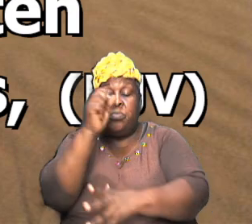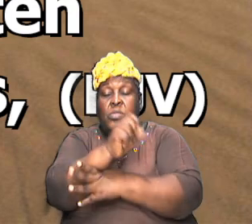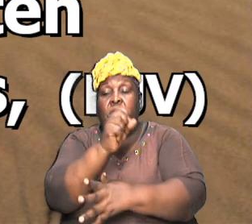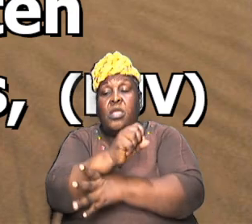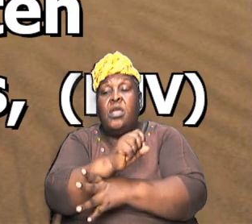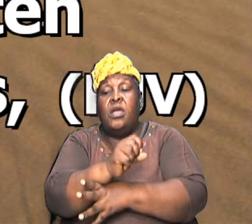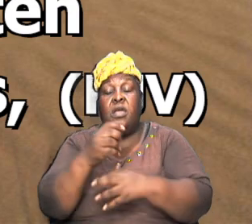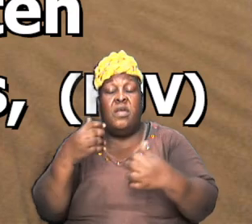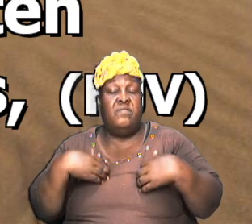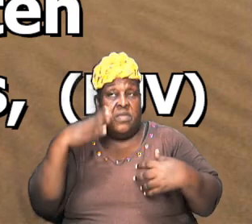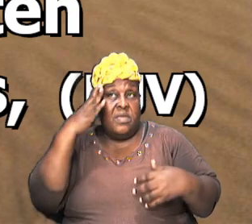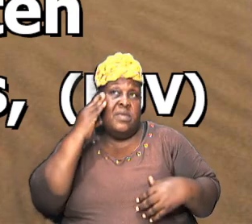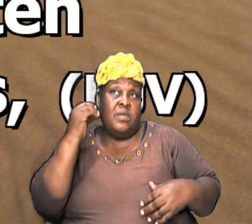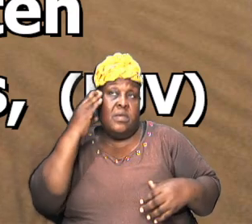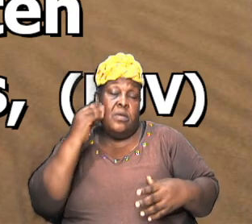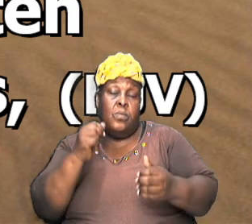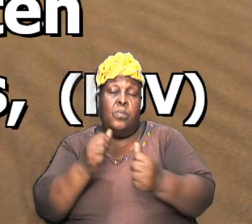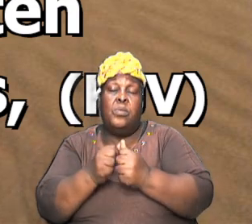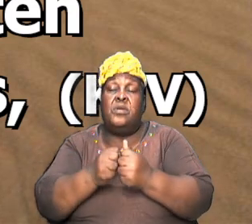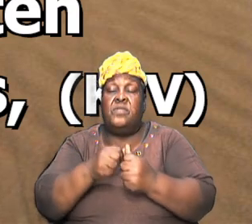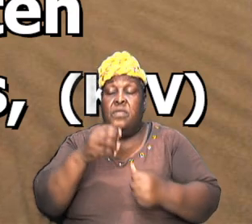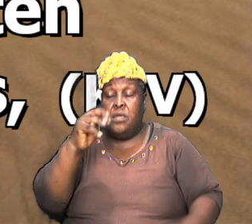having this experience with Melchizedek